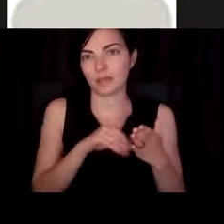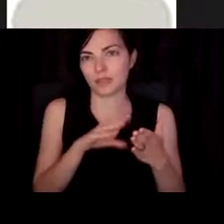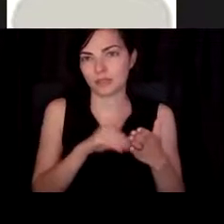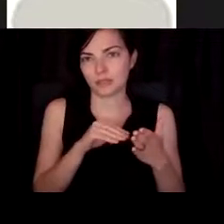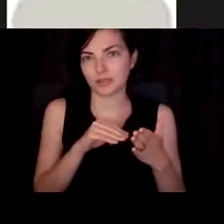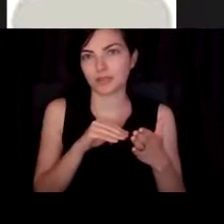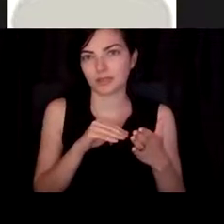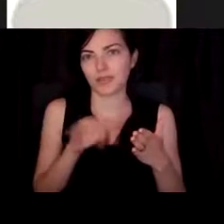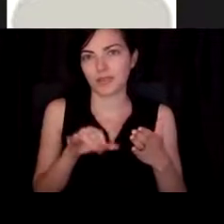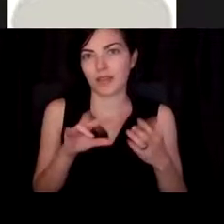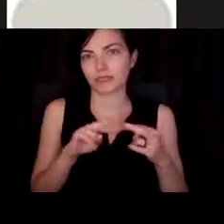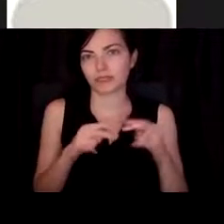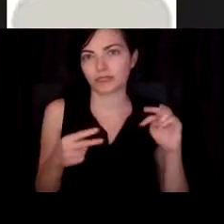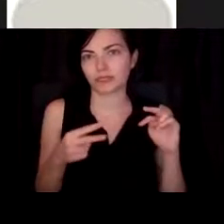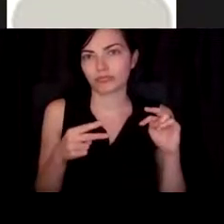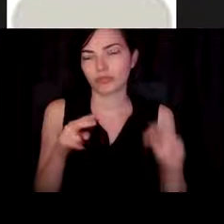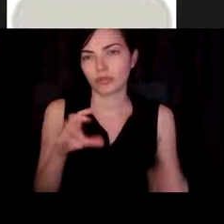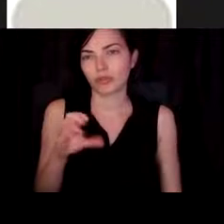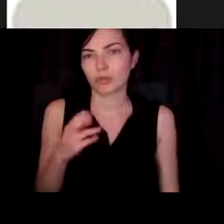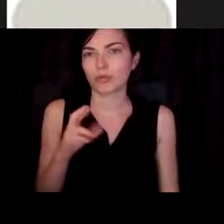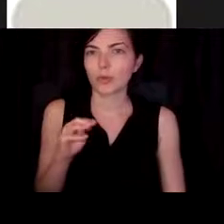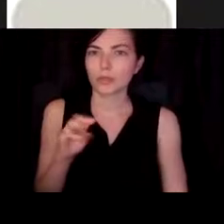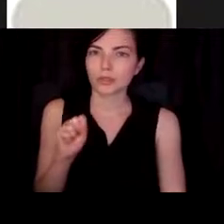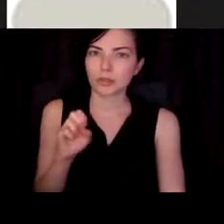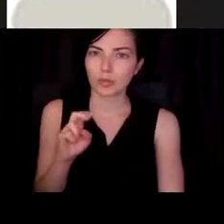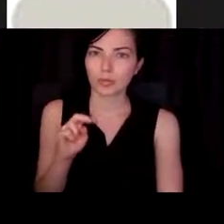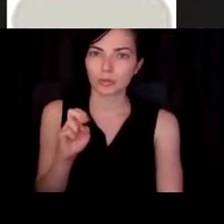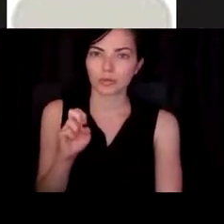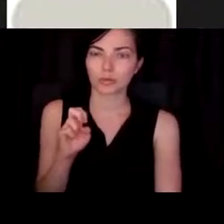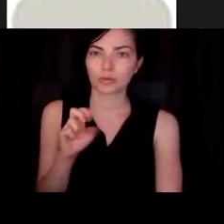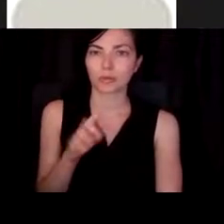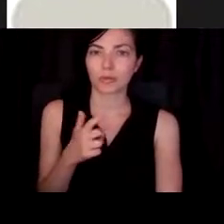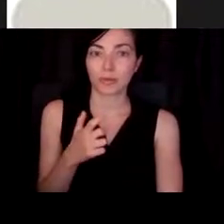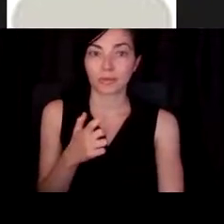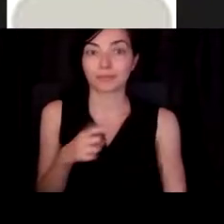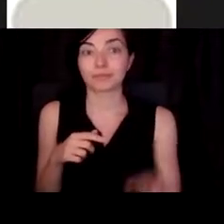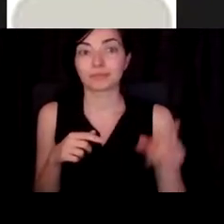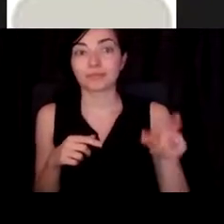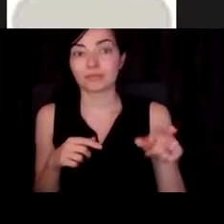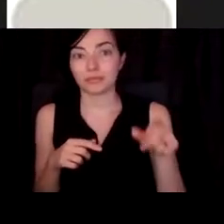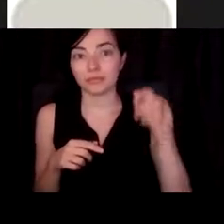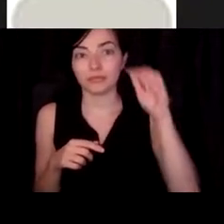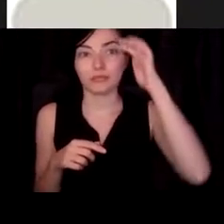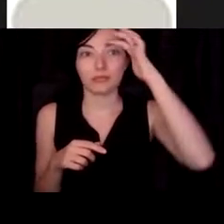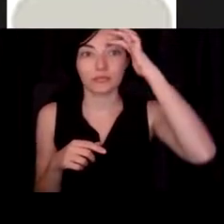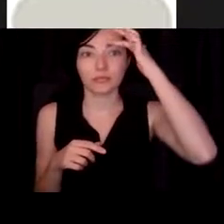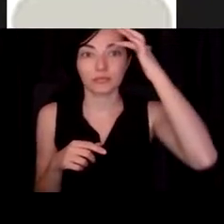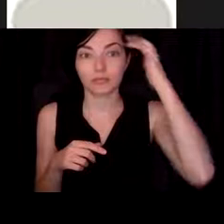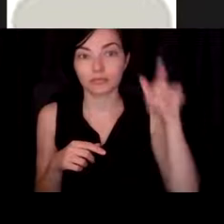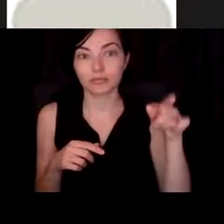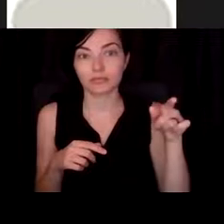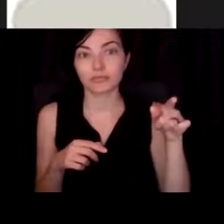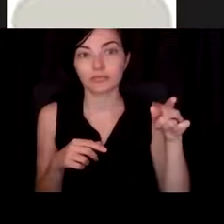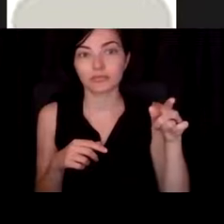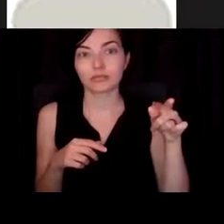And, as I say here, 50% of babies born with down syndrome also have congenital heart defect,